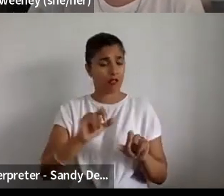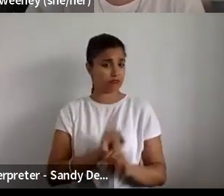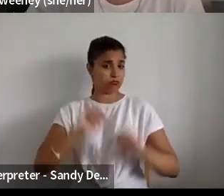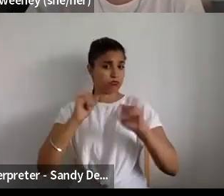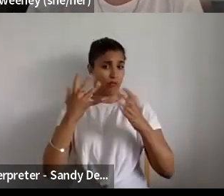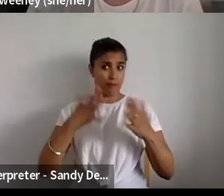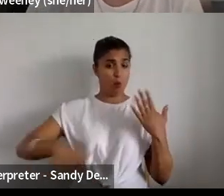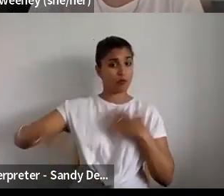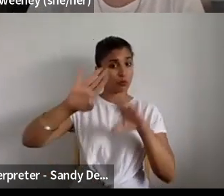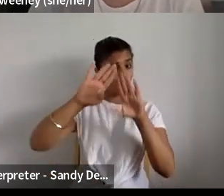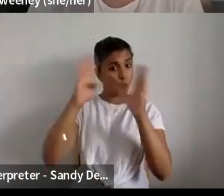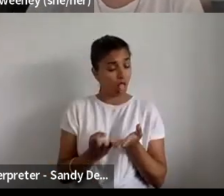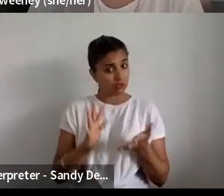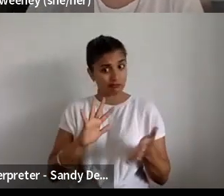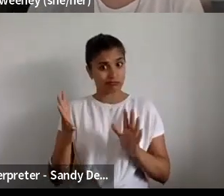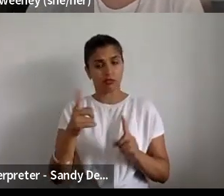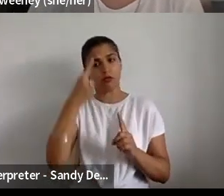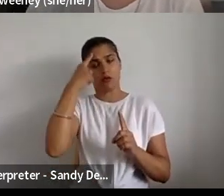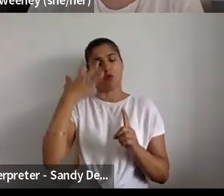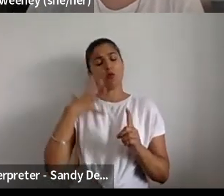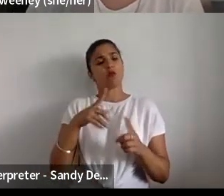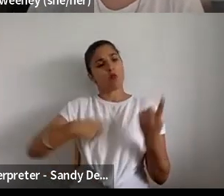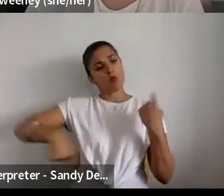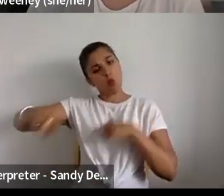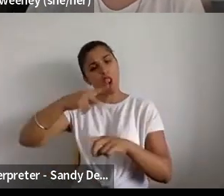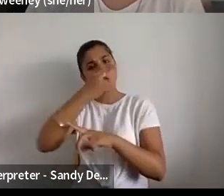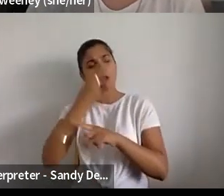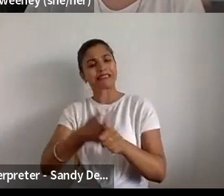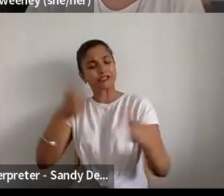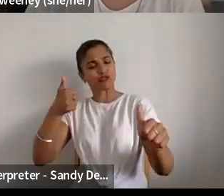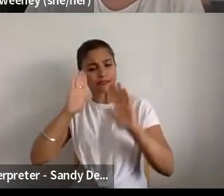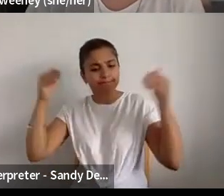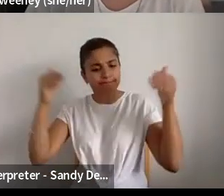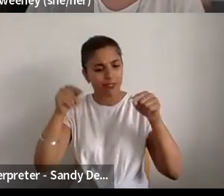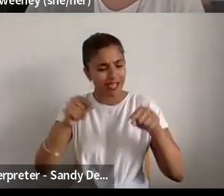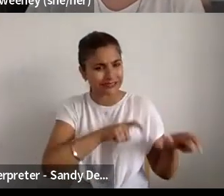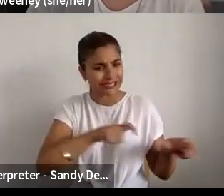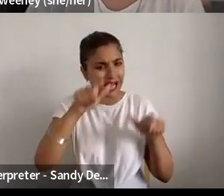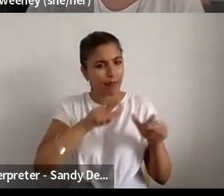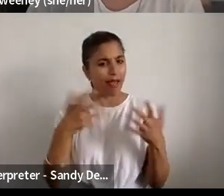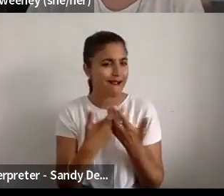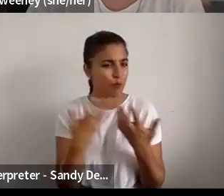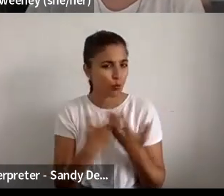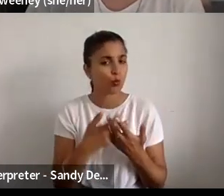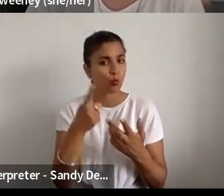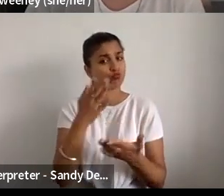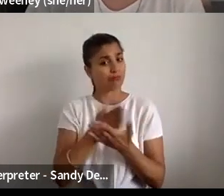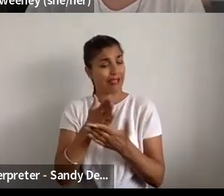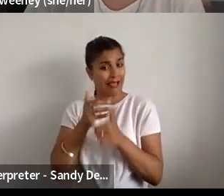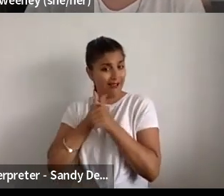must be addressed by everyone in the sector. They are champions for better working practices and support others to speak up too.